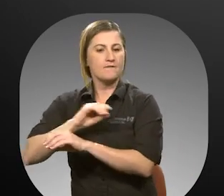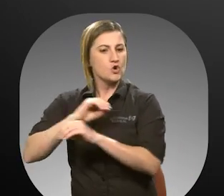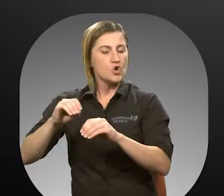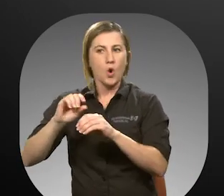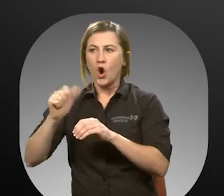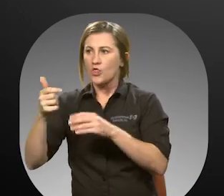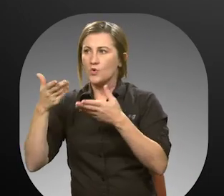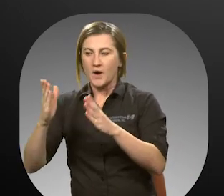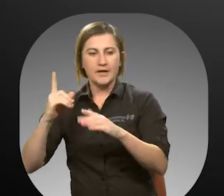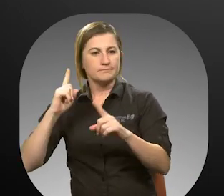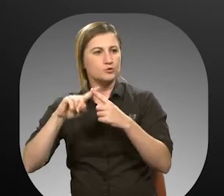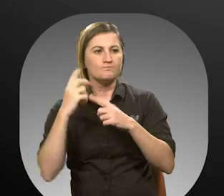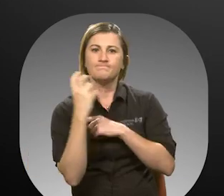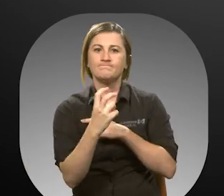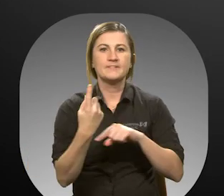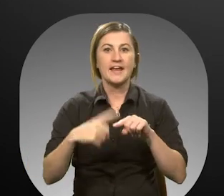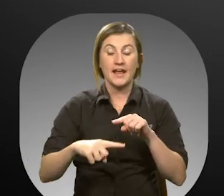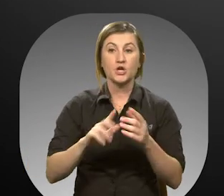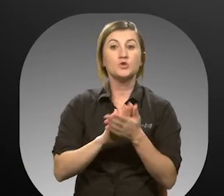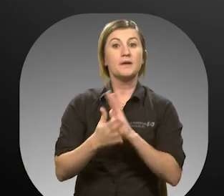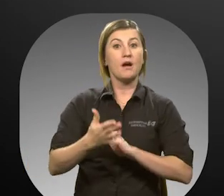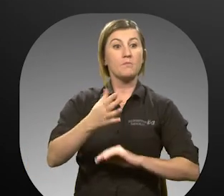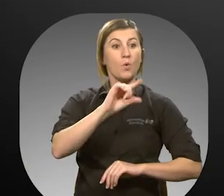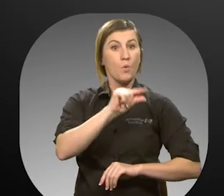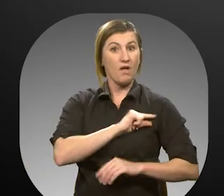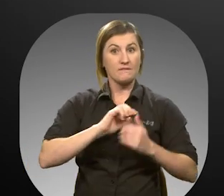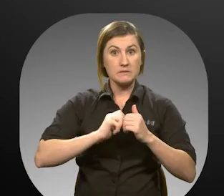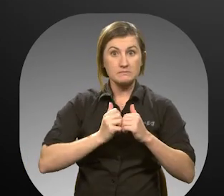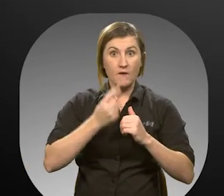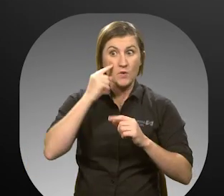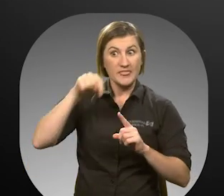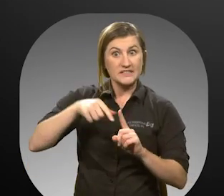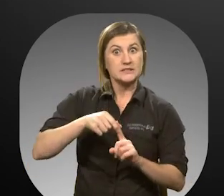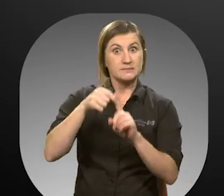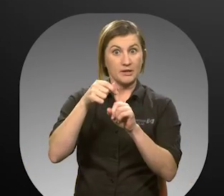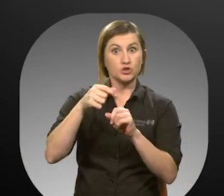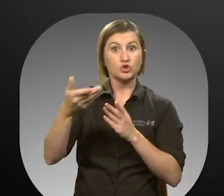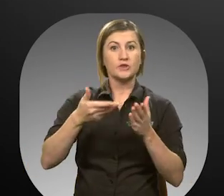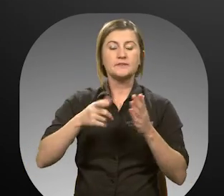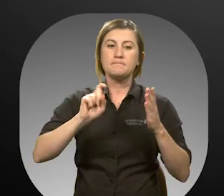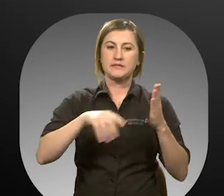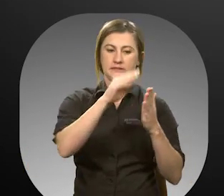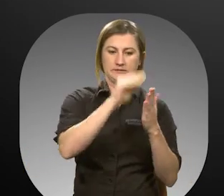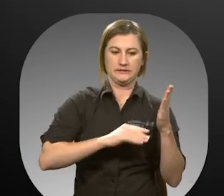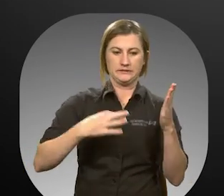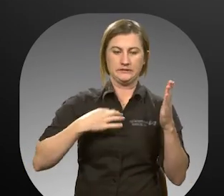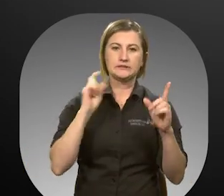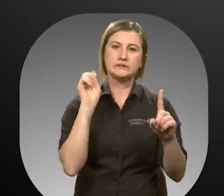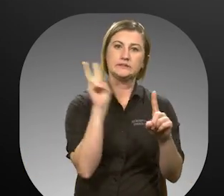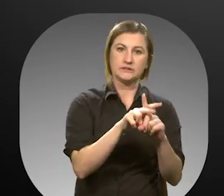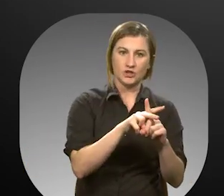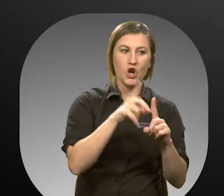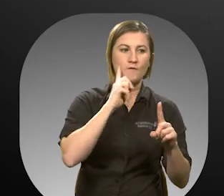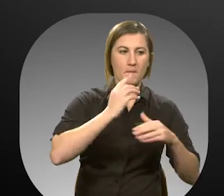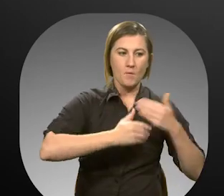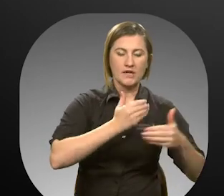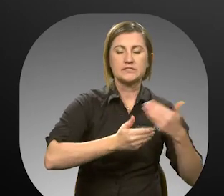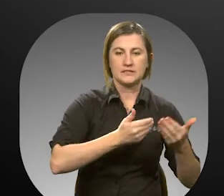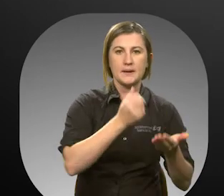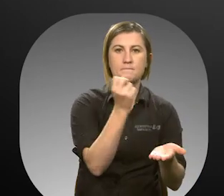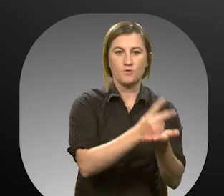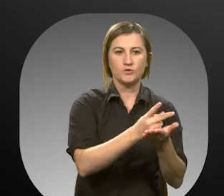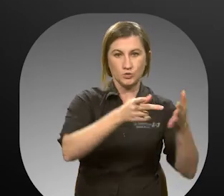no other means of transportation. To become qualified for this special service, a completed application must be submitted to Votran for processing